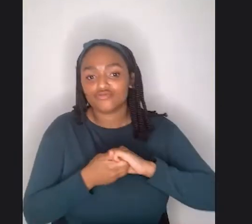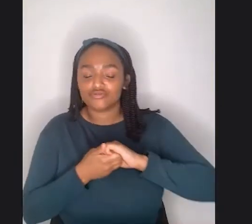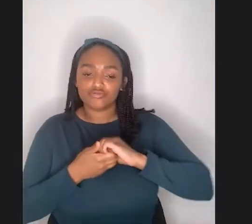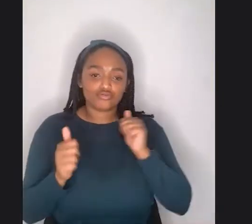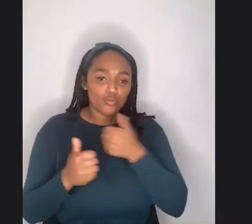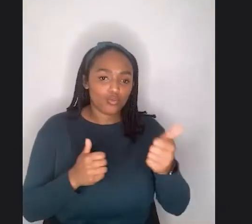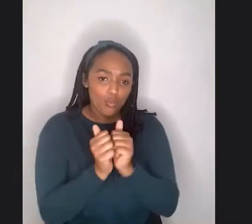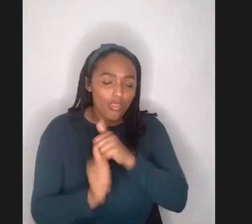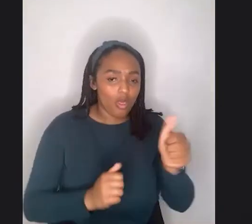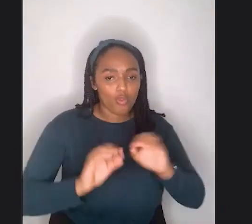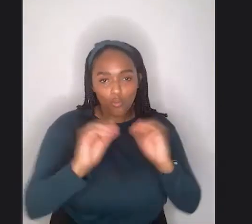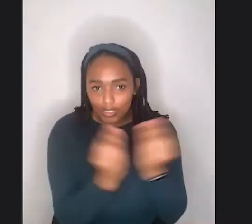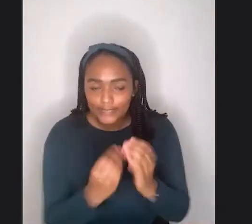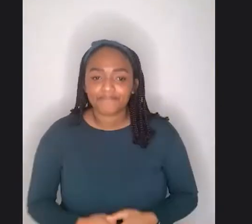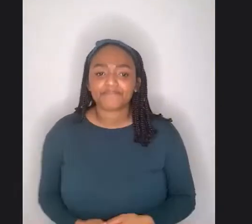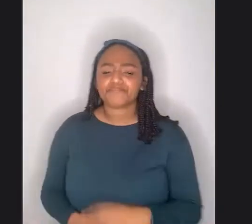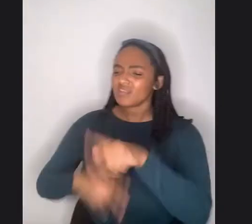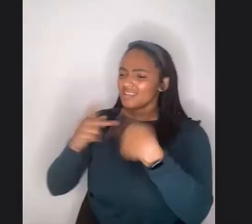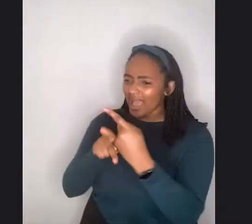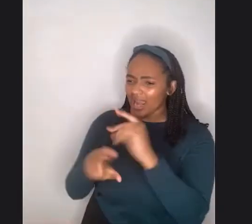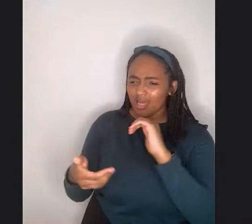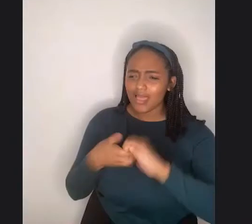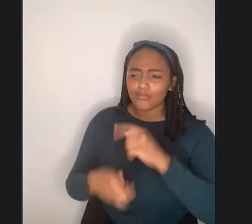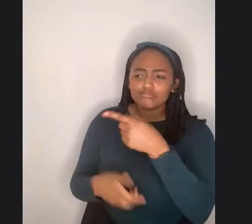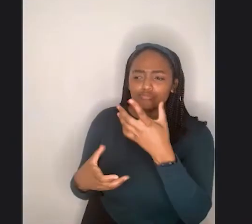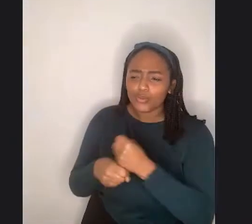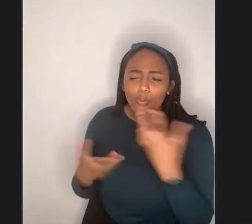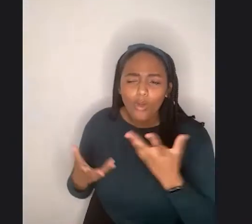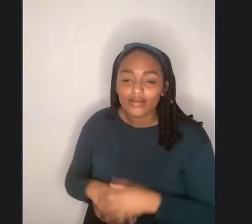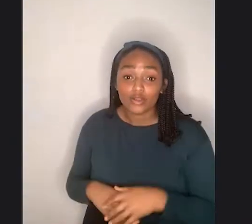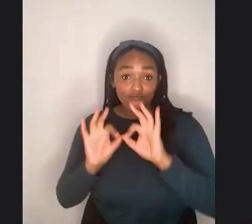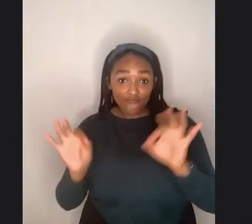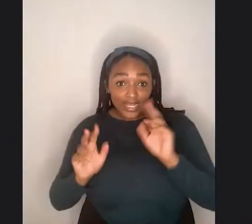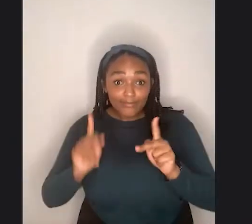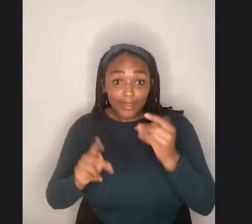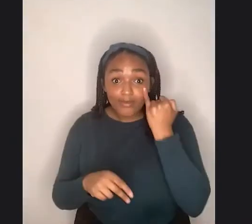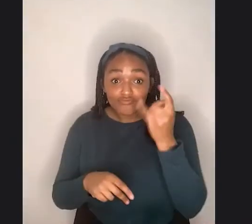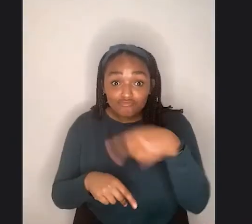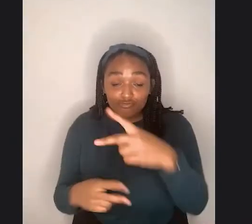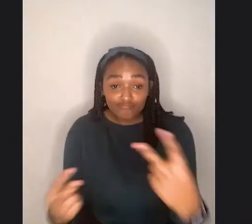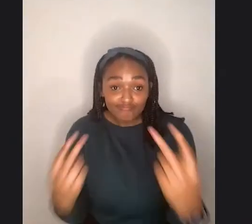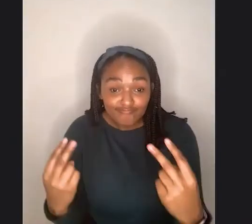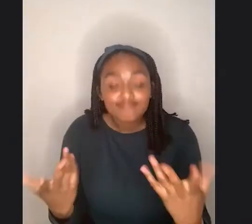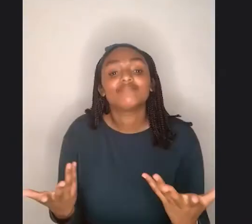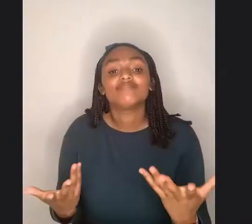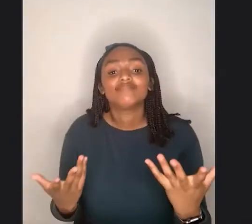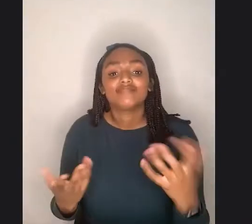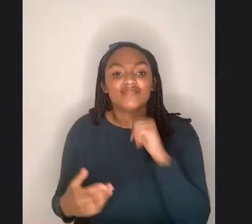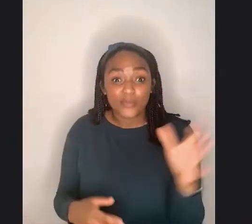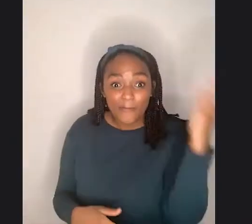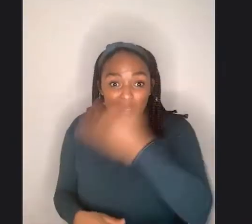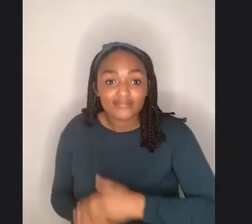And what kind of collaborations do you get? Cause I, okay. So fashion folks were listening and you, you didn't catch that. What Artie just said was